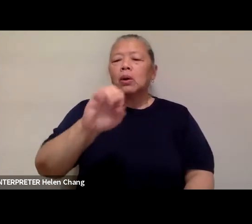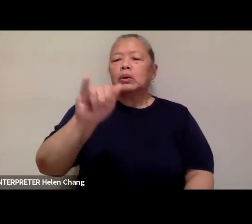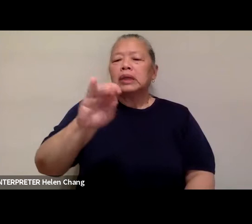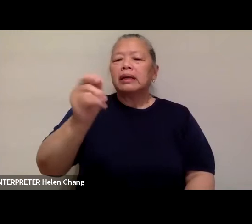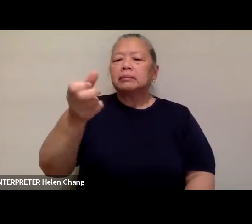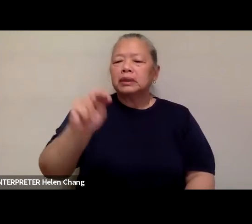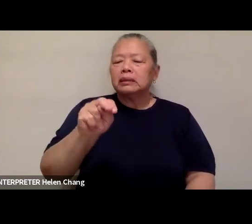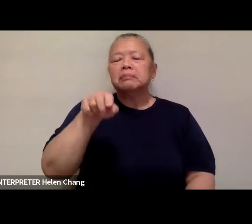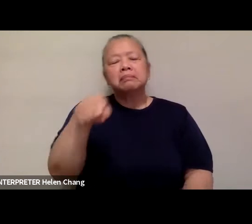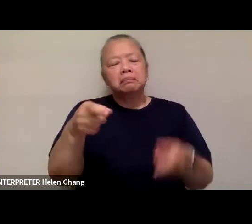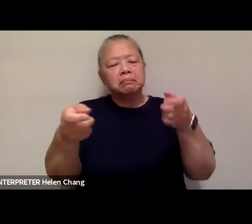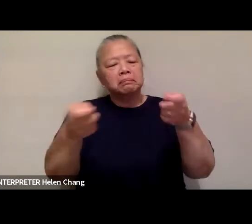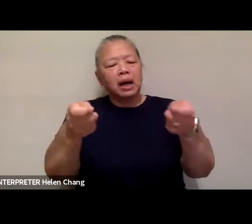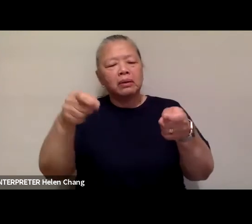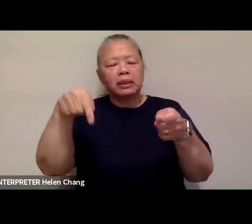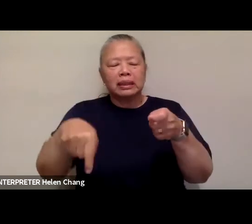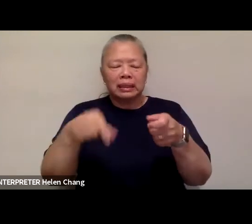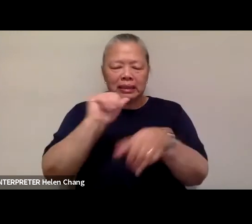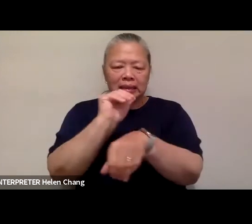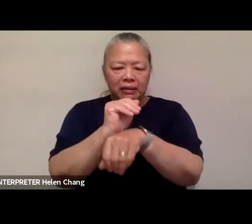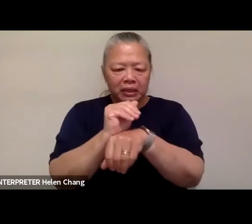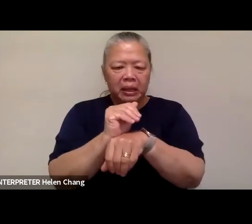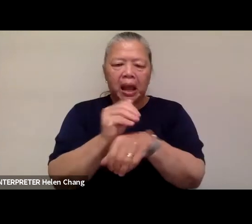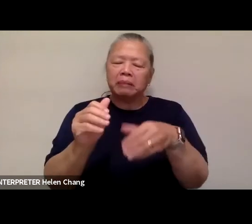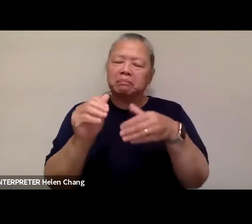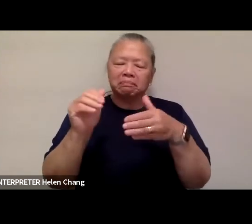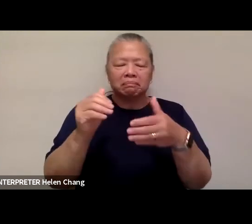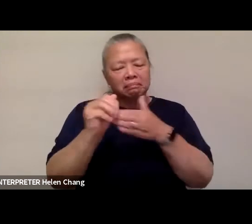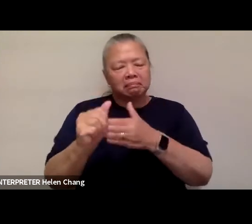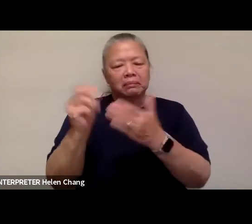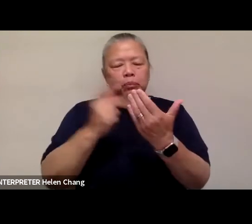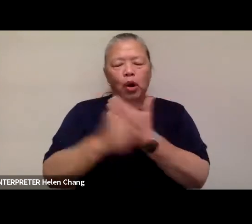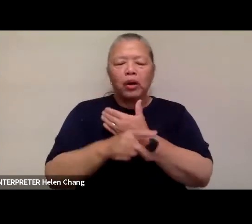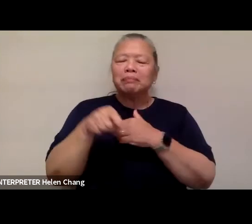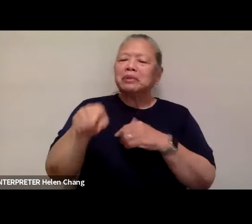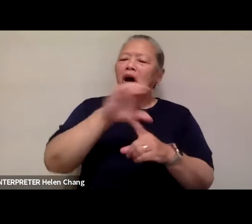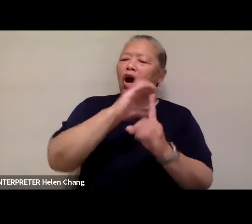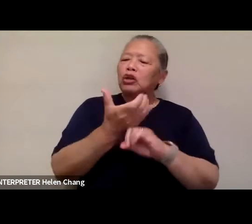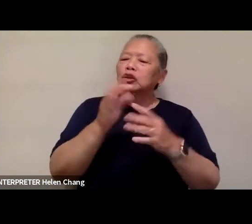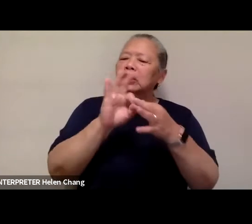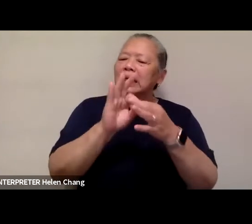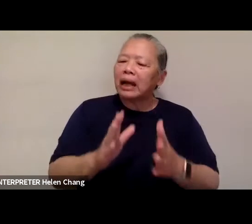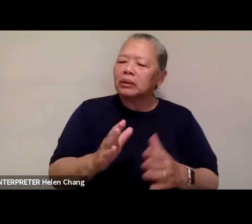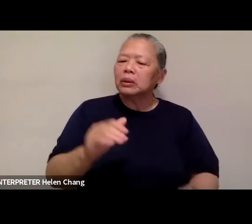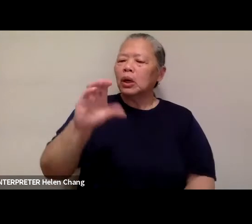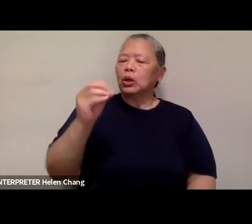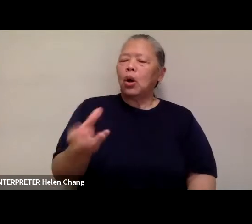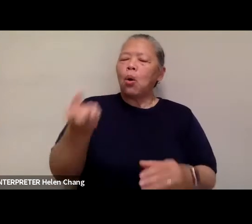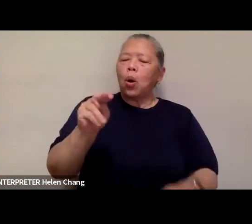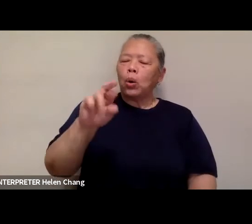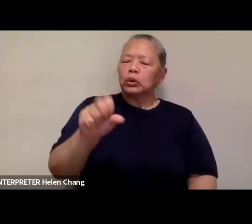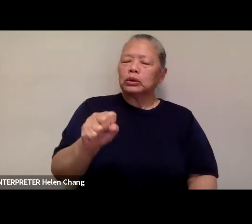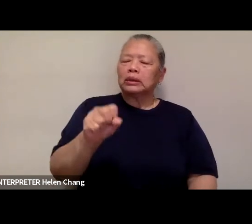will also be your moderator for the evening. She's a cultural connector. Simone Jacobson is also the co-owner of the D.C. Burmese-American